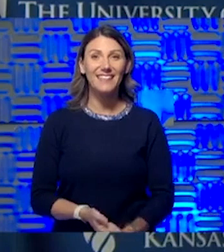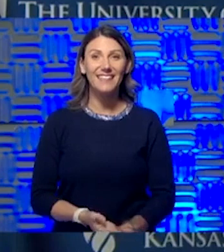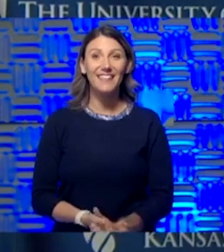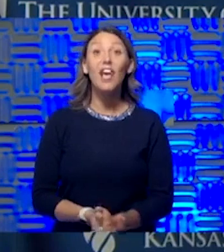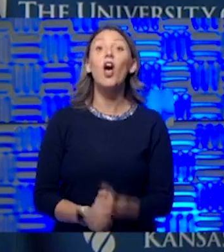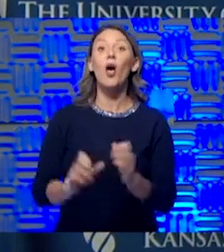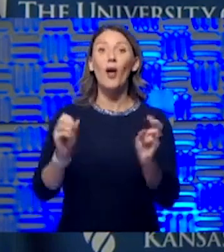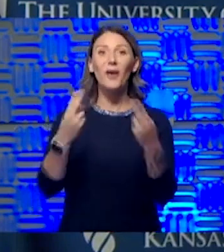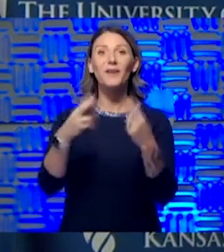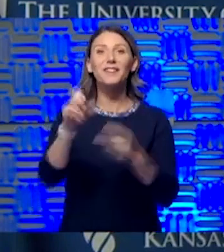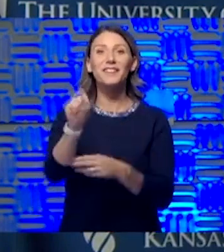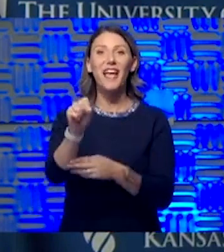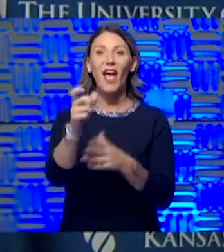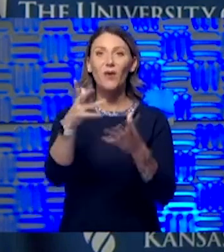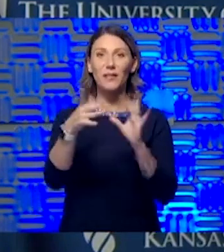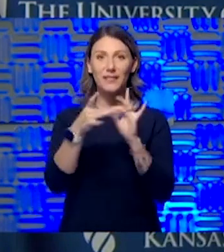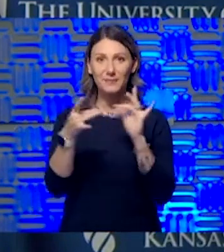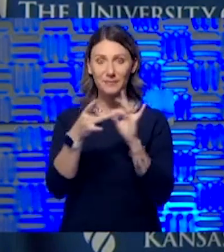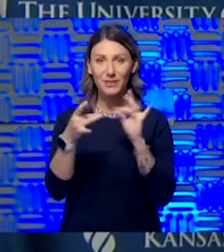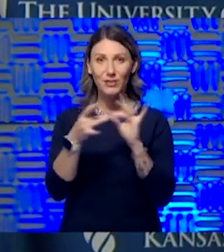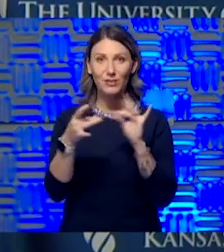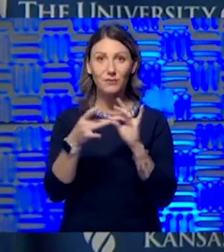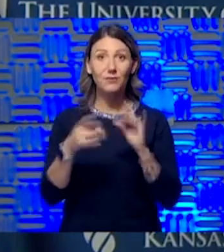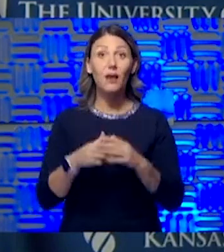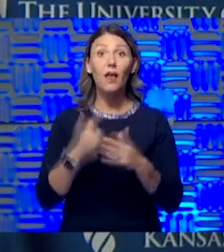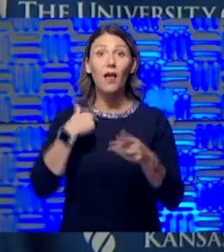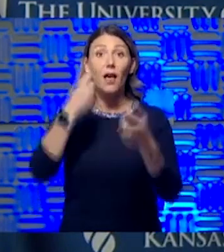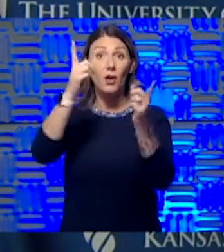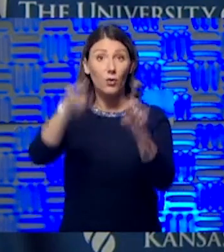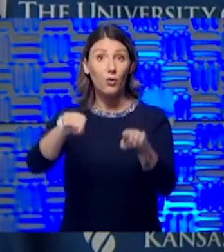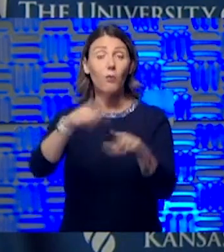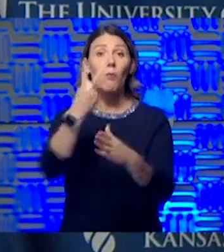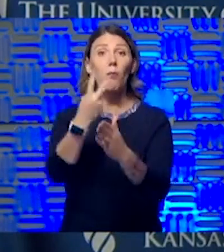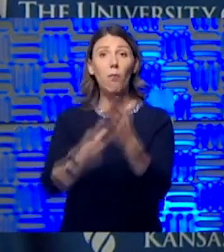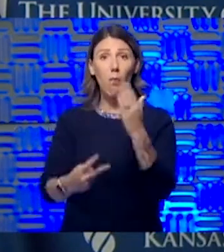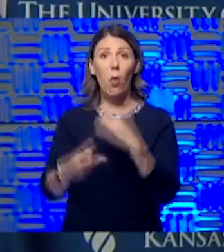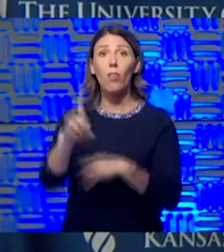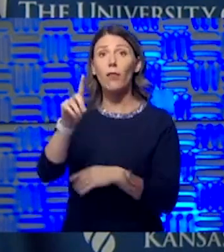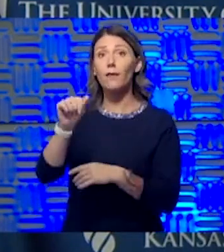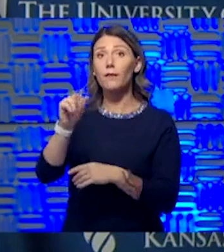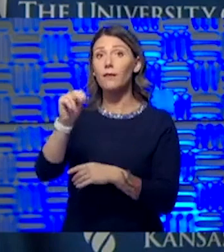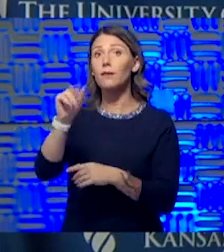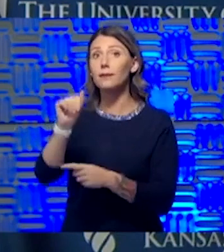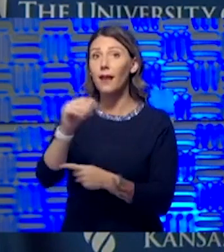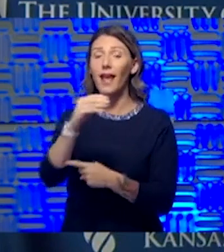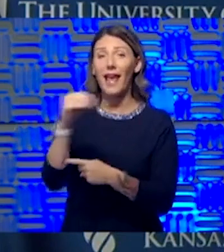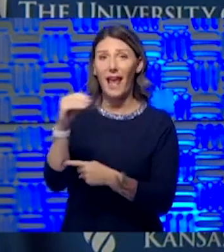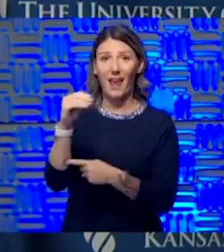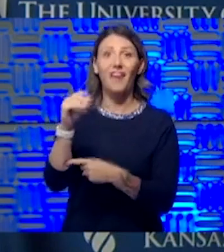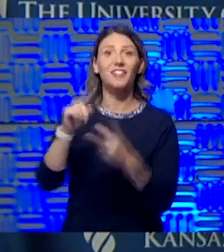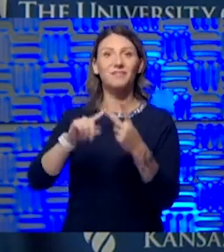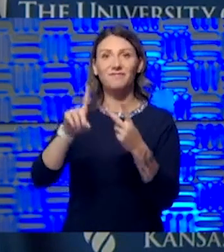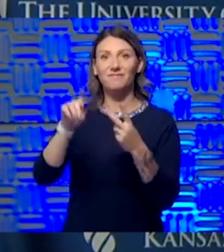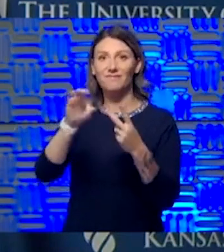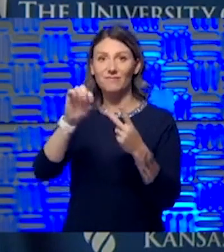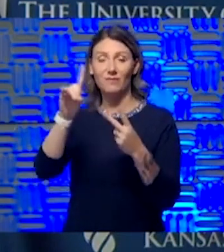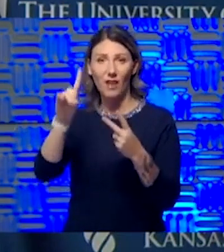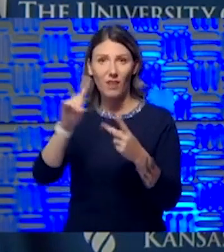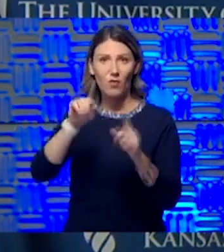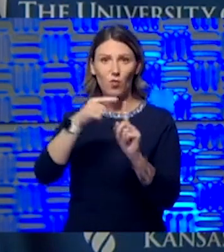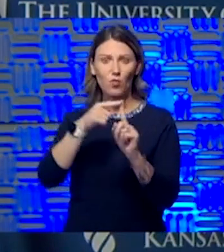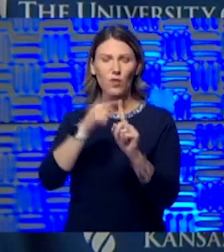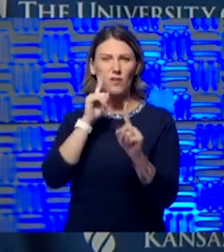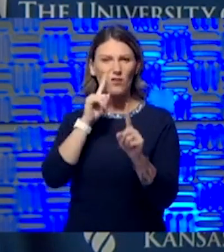Oh, yeah, I just wanted to say that I agree with both Dana and David that, you know, when you really look at the